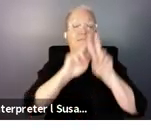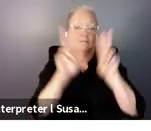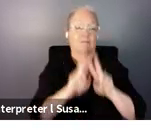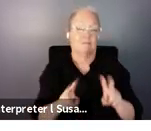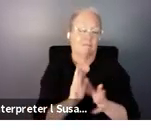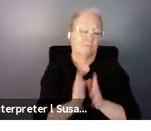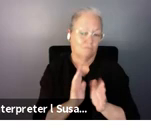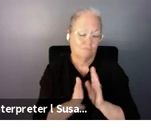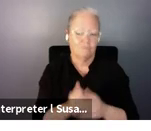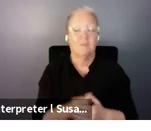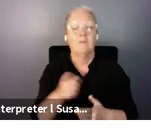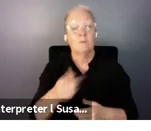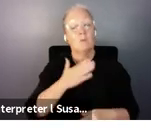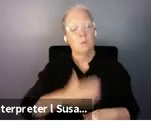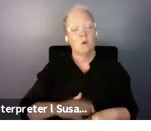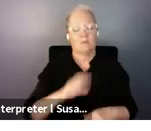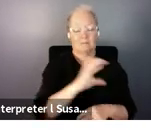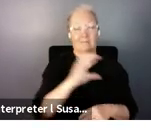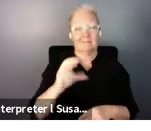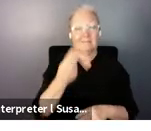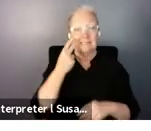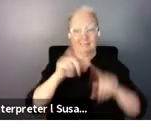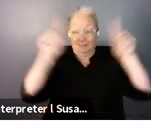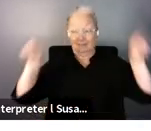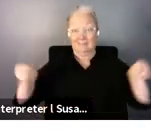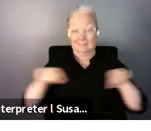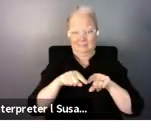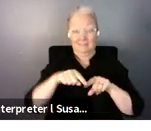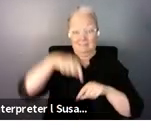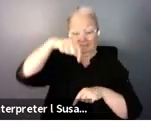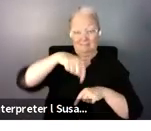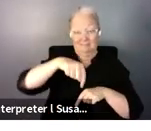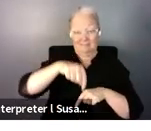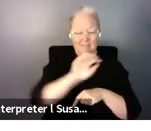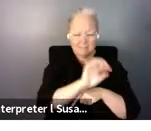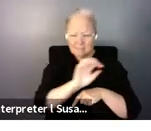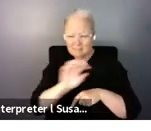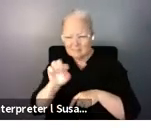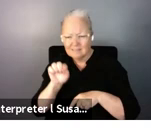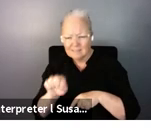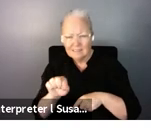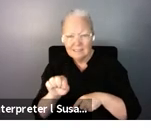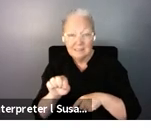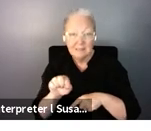button at the bottom of your screen in the menu if they're not showing up already.